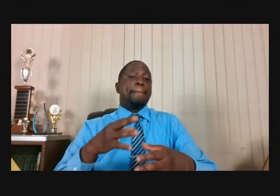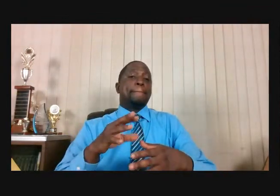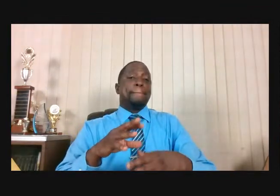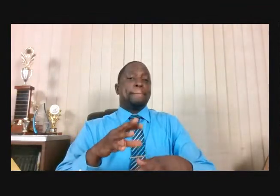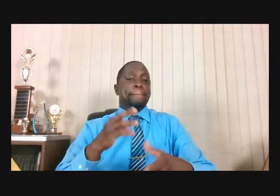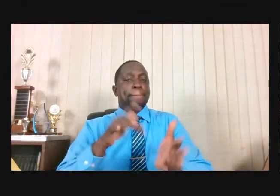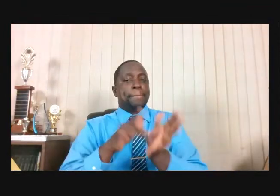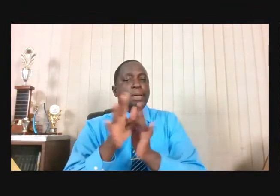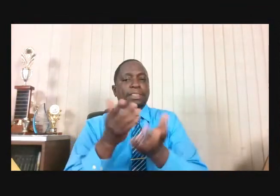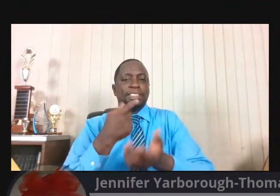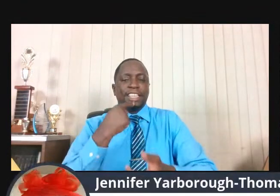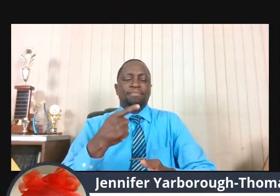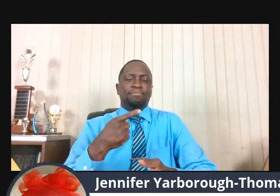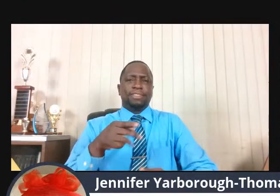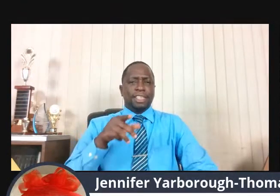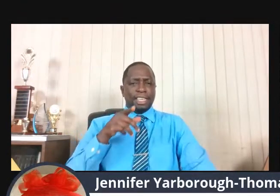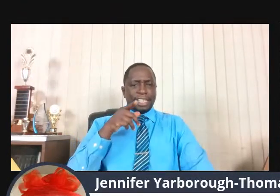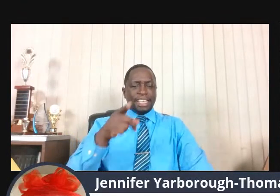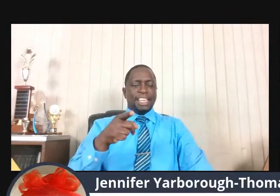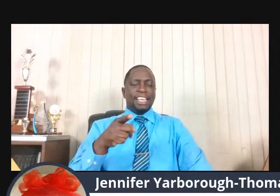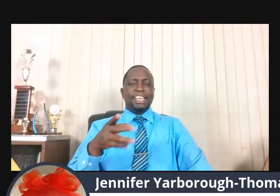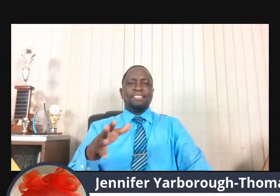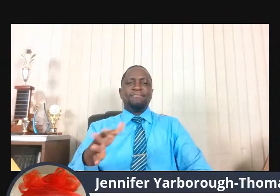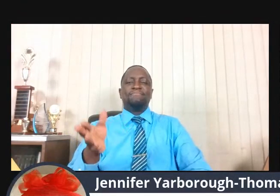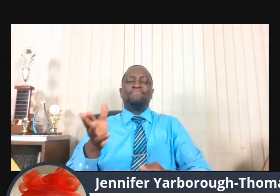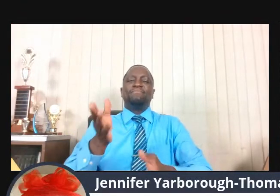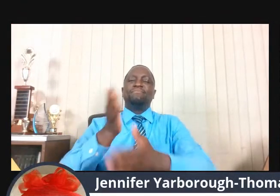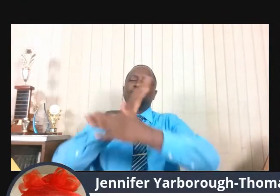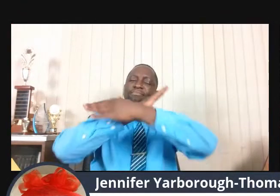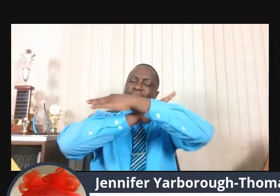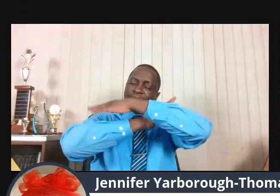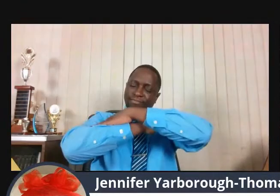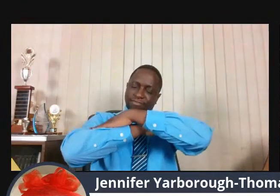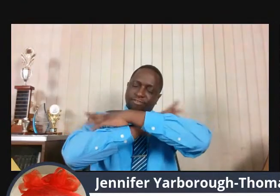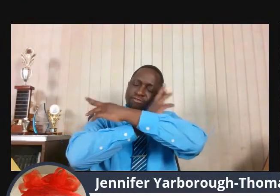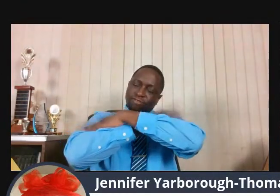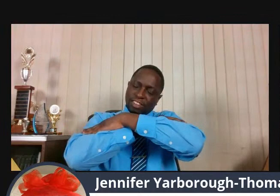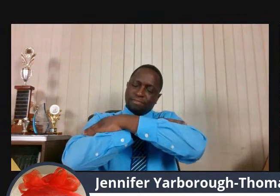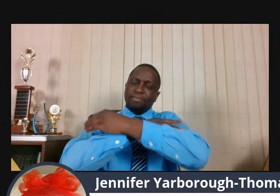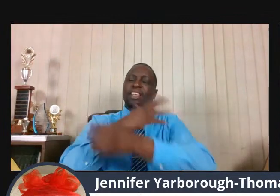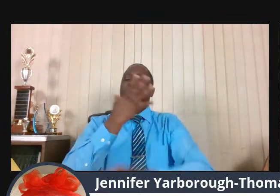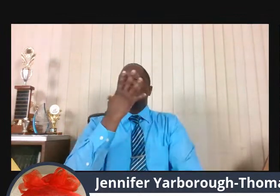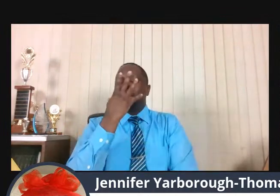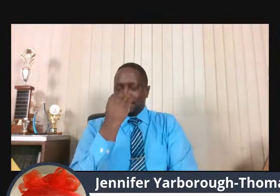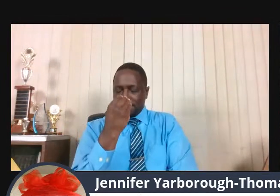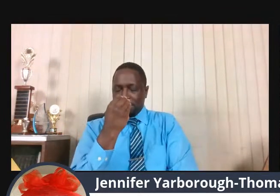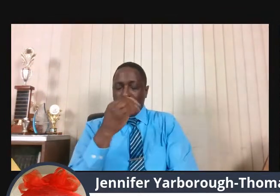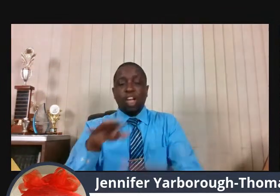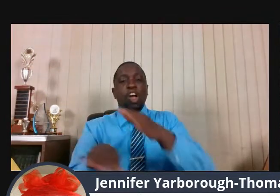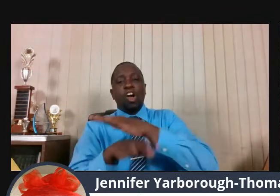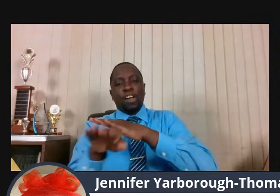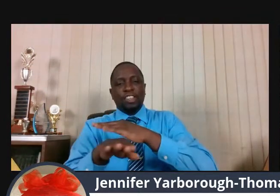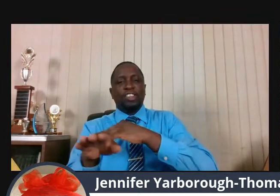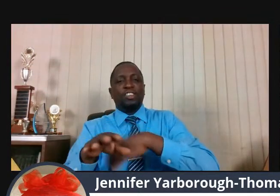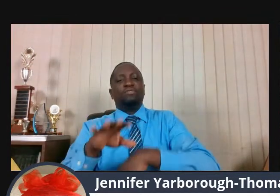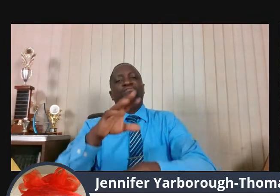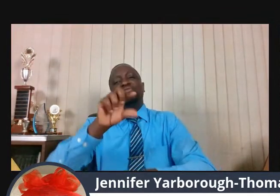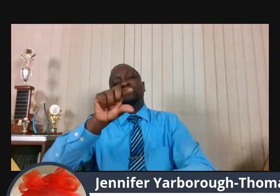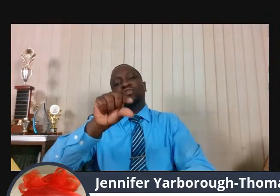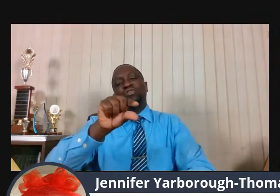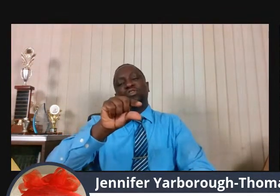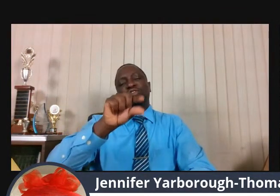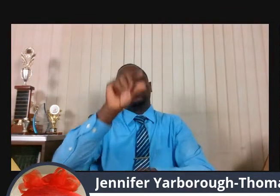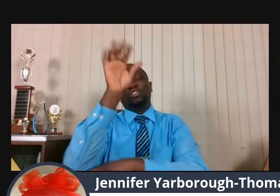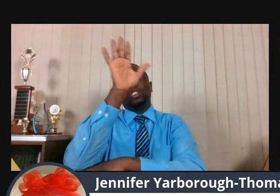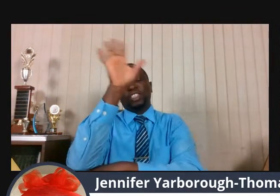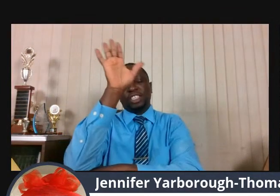he lay and slept under a juniper tree. Now, I'm not necessarily following the chronological order there,